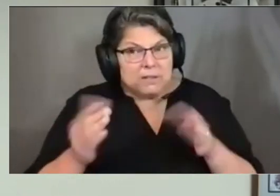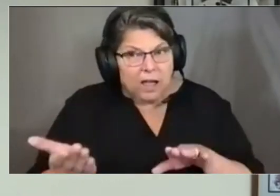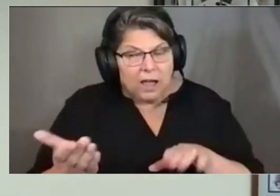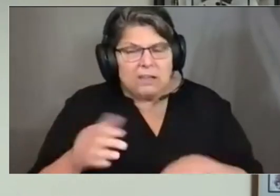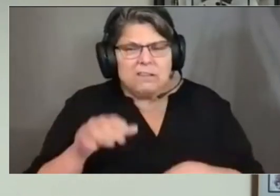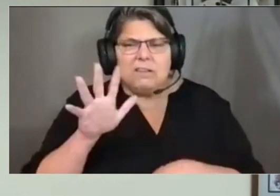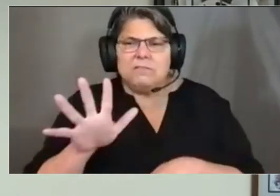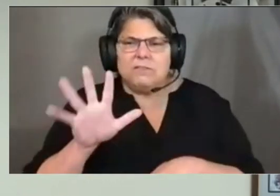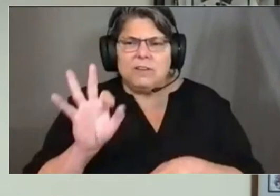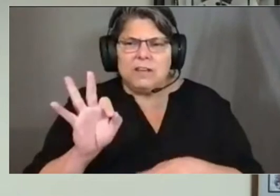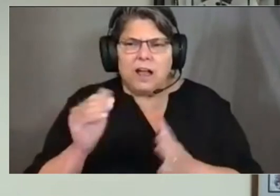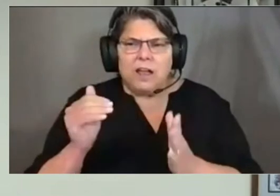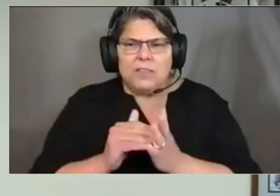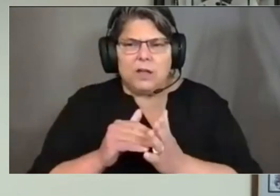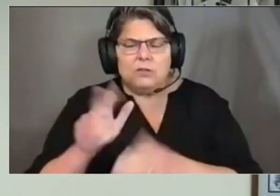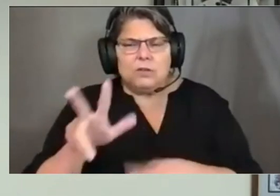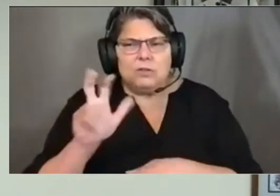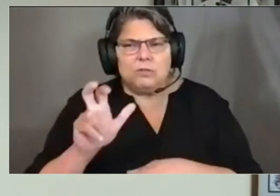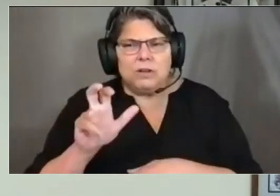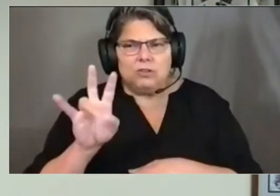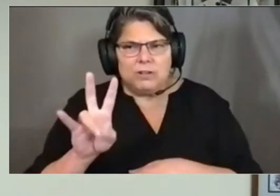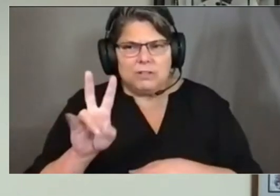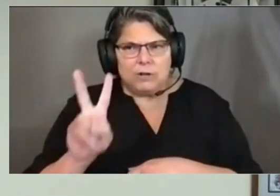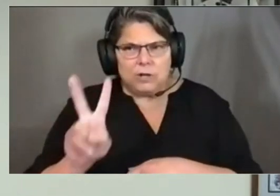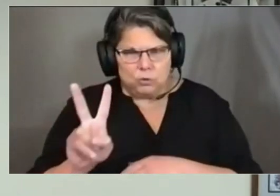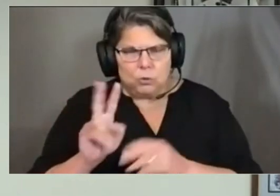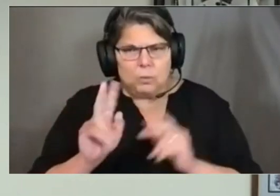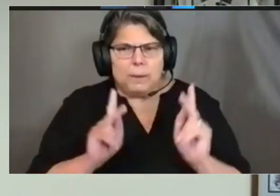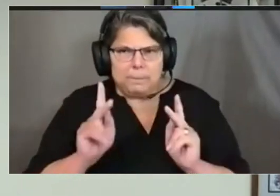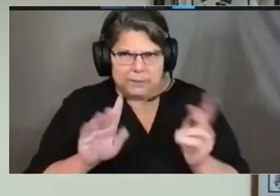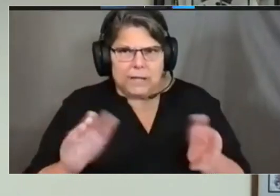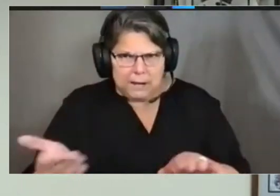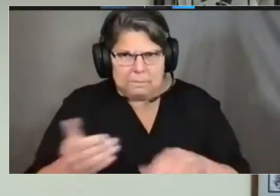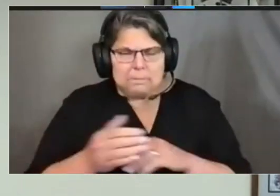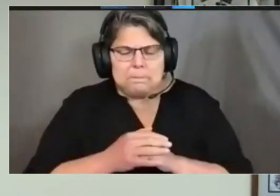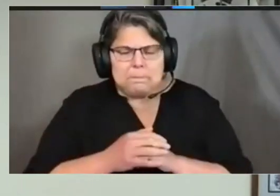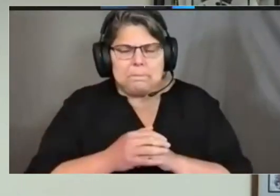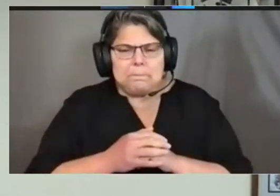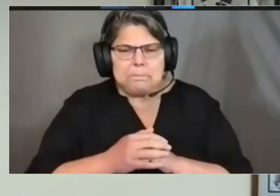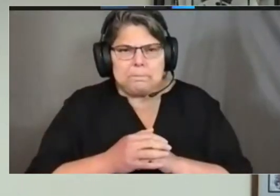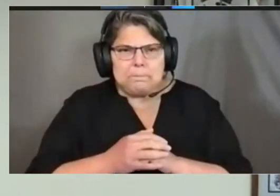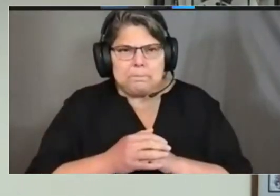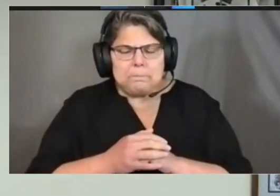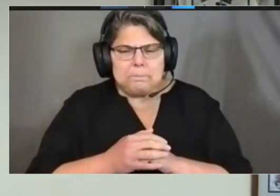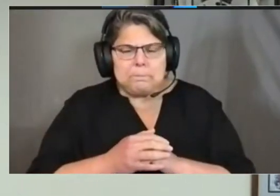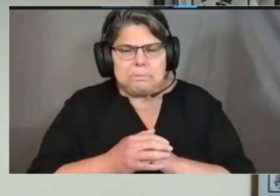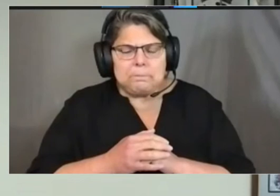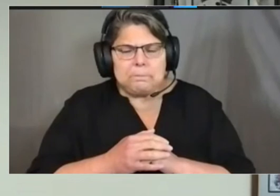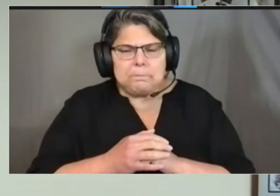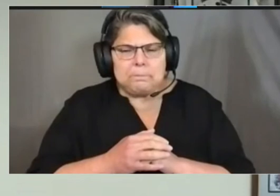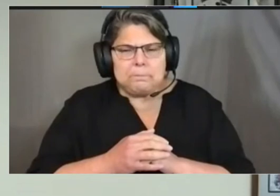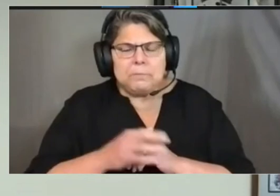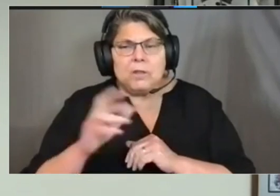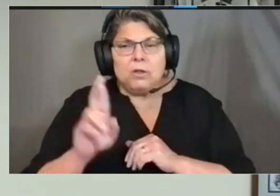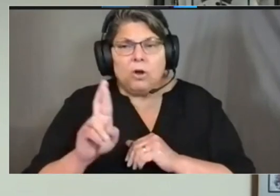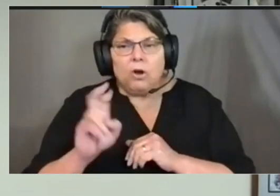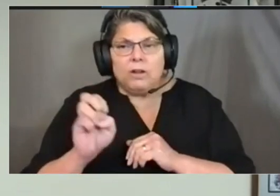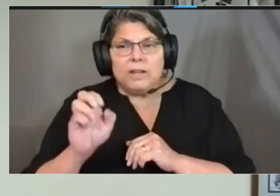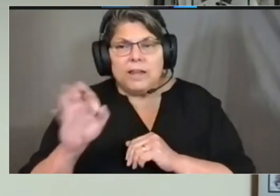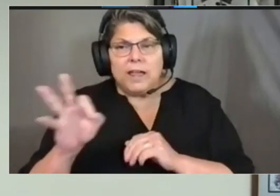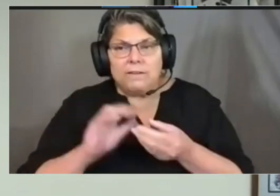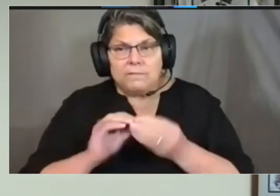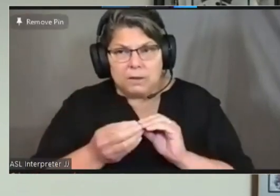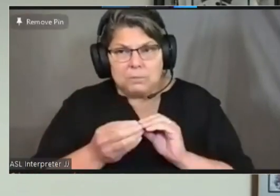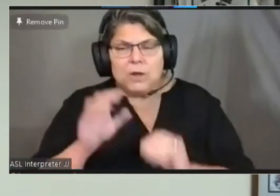,372. The REF number is 0